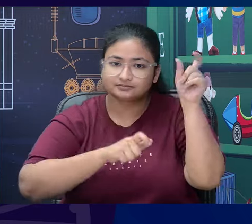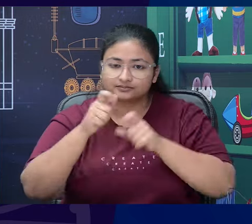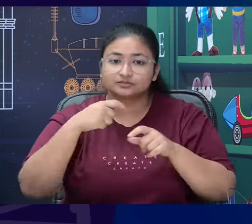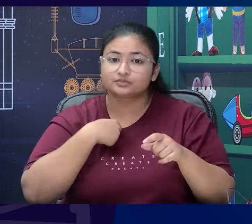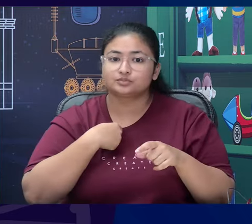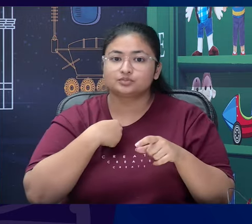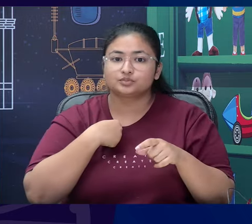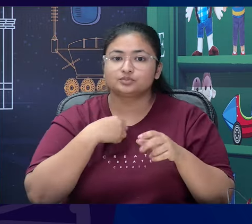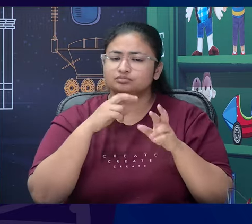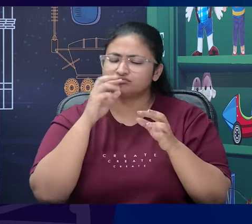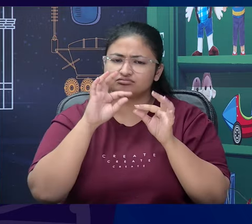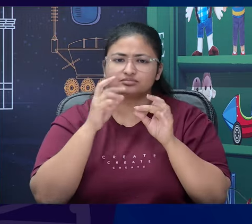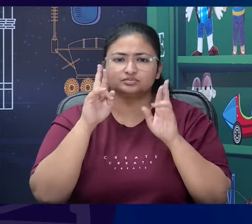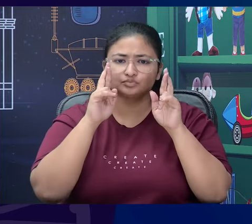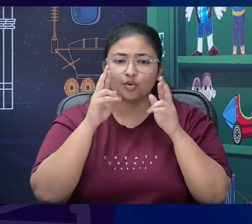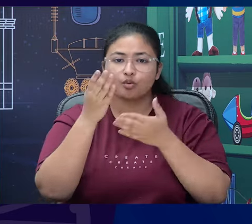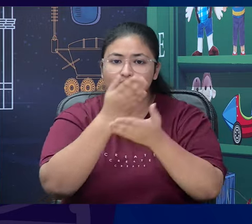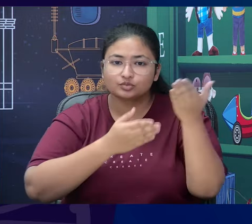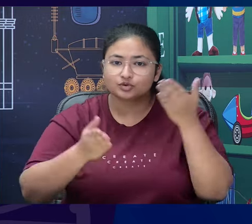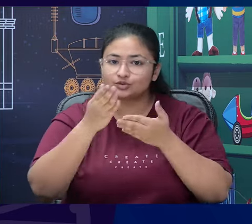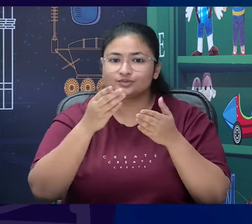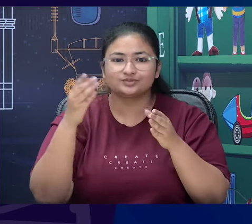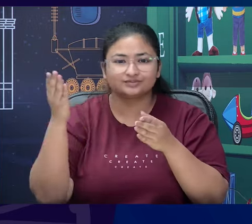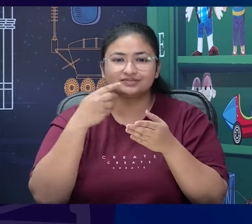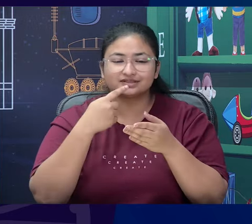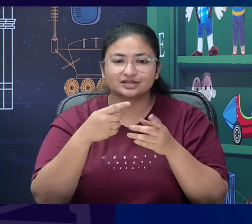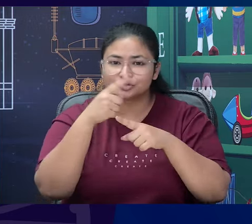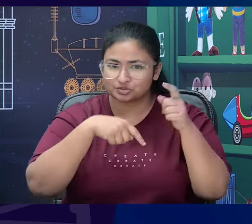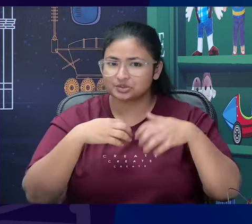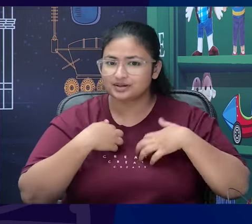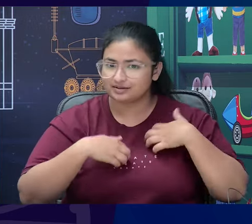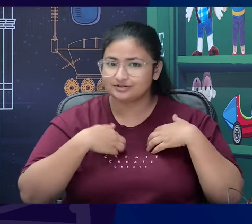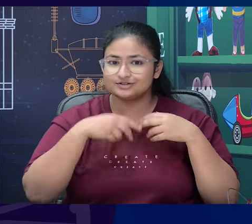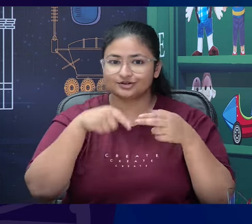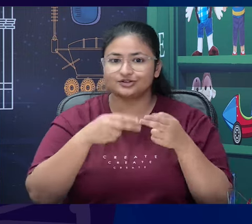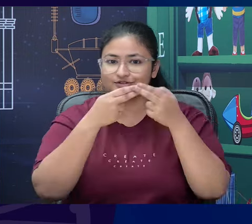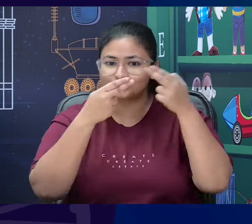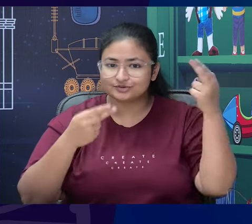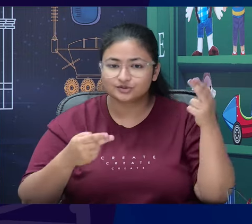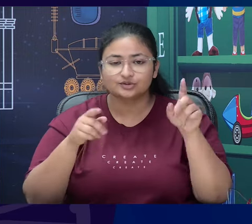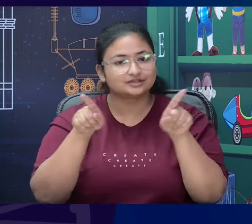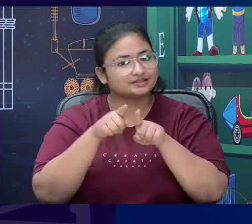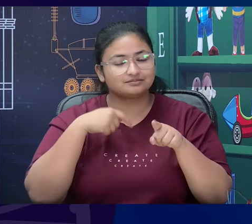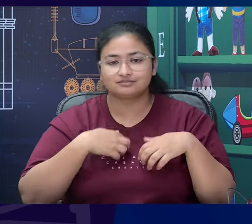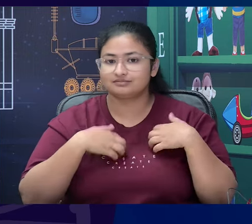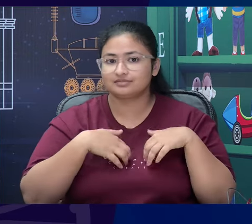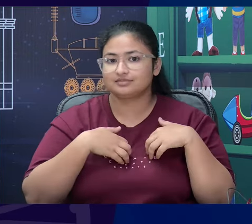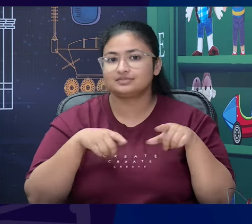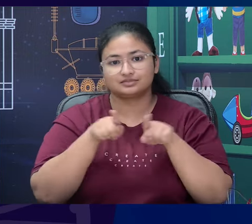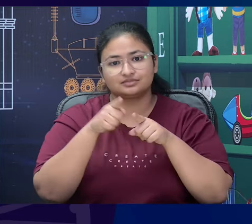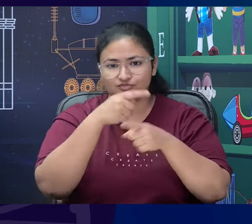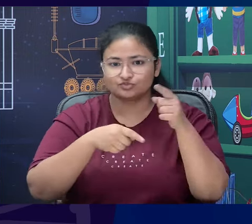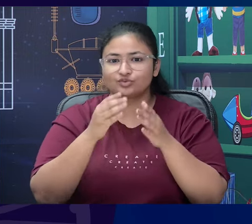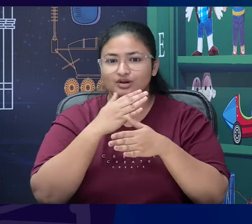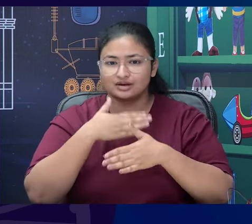like Dr. Rajneet Jamini said that you must have enjoyed this entire session just the way I did and for